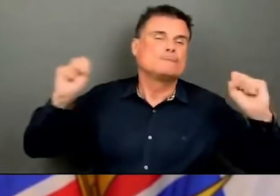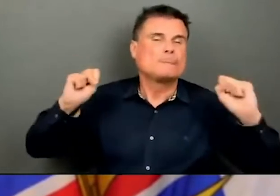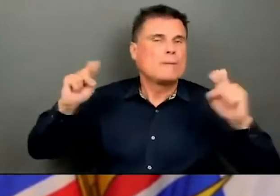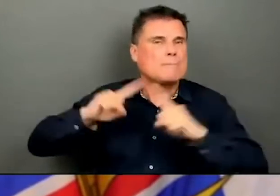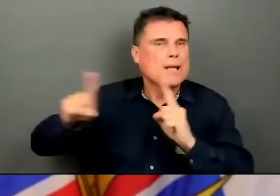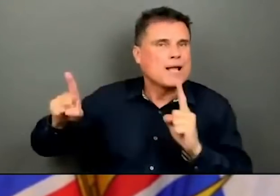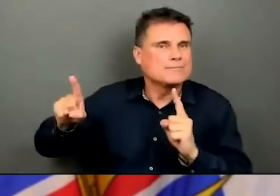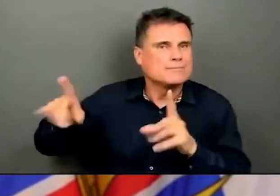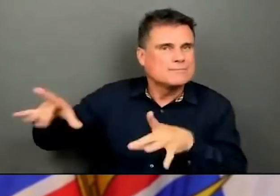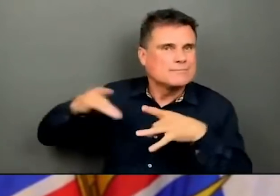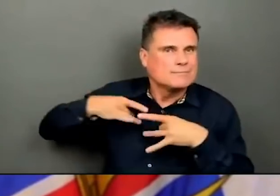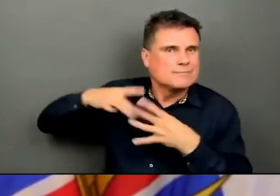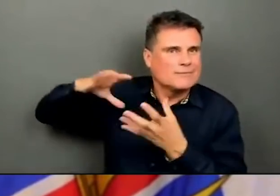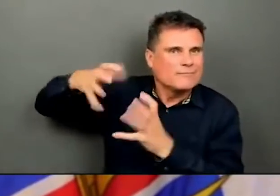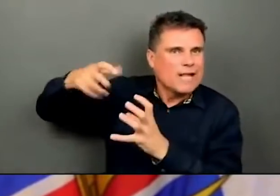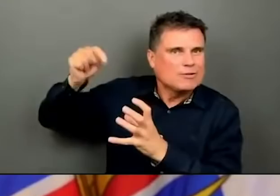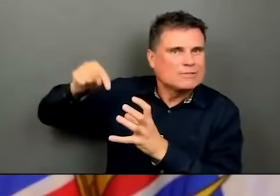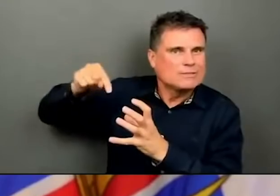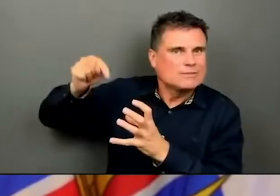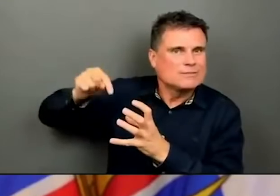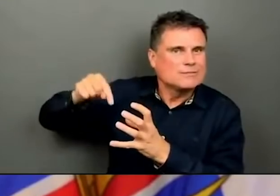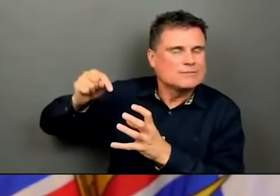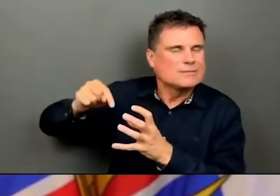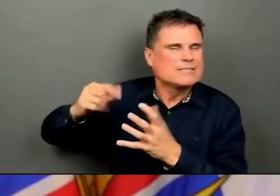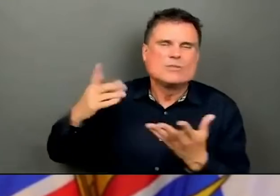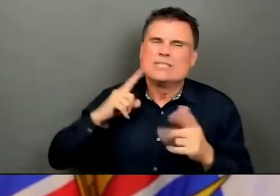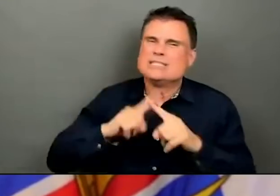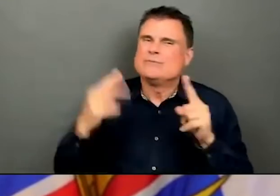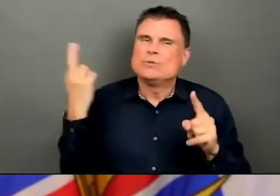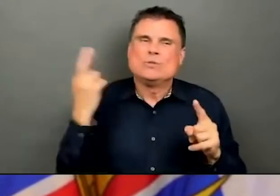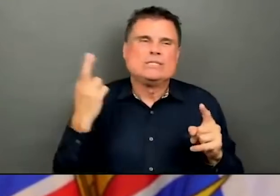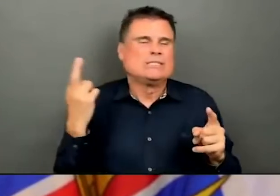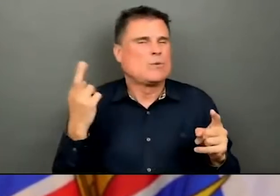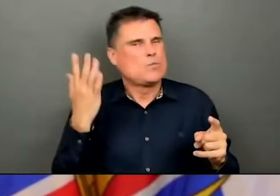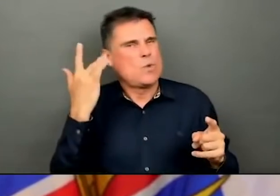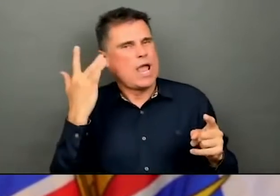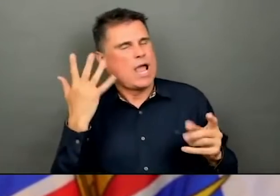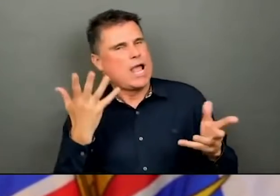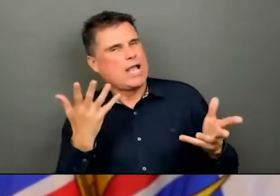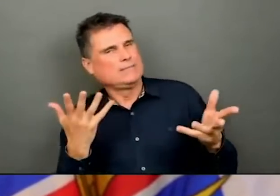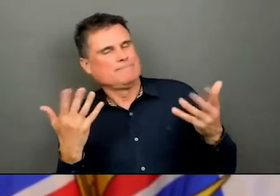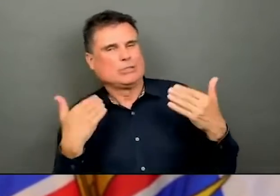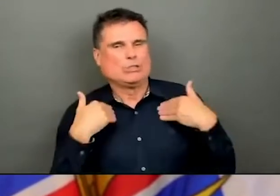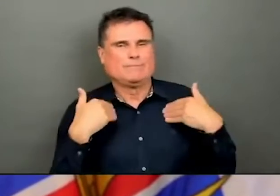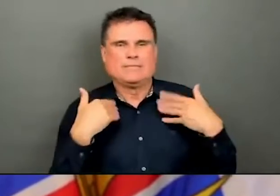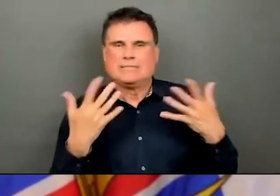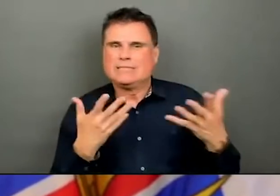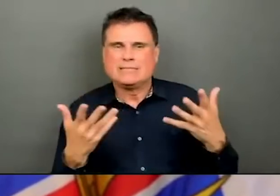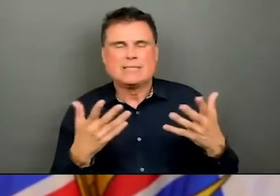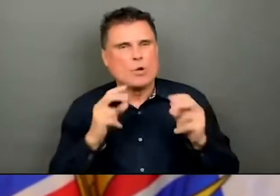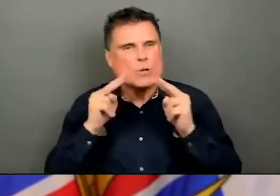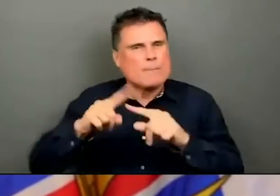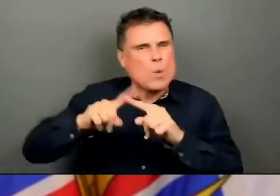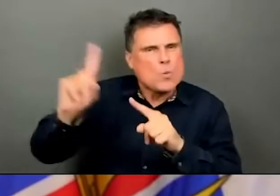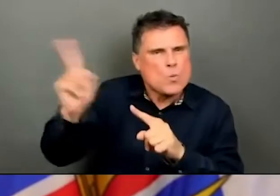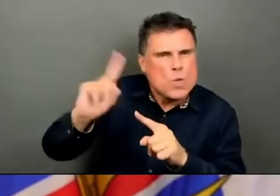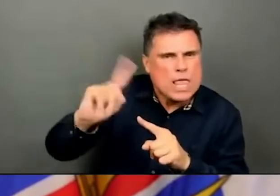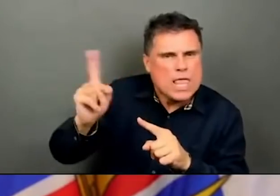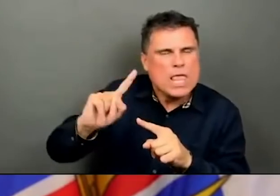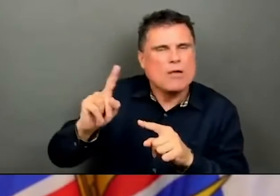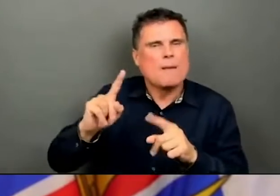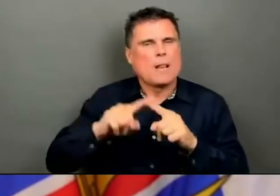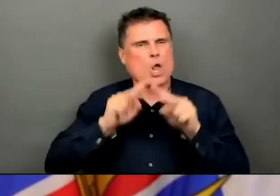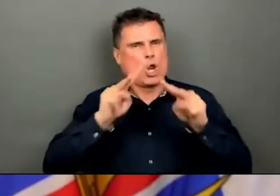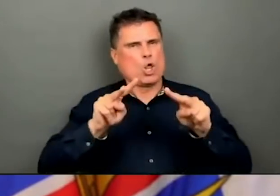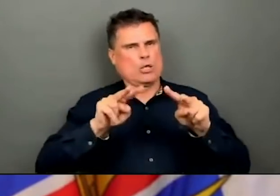there was many different reasons, and it can be quite specific to specific sites. But in general, when we had a